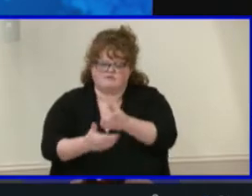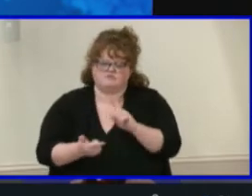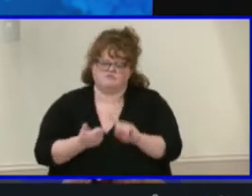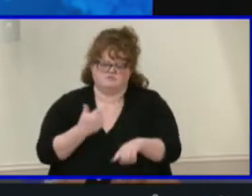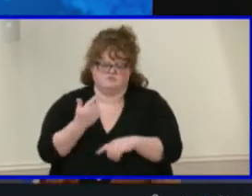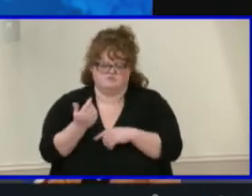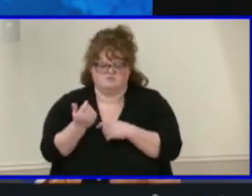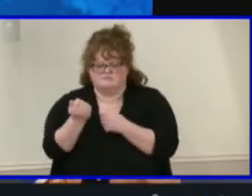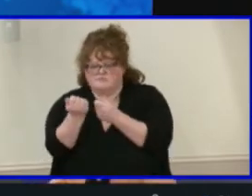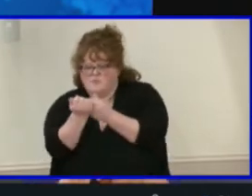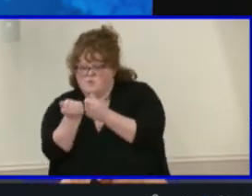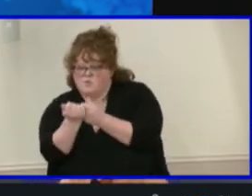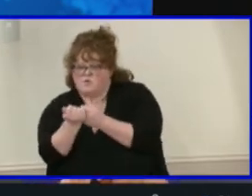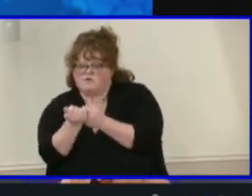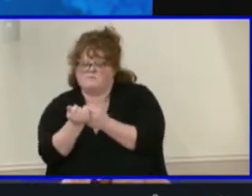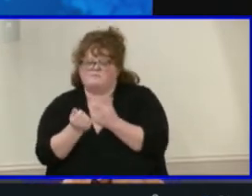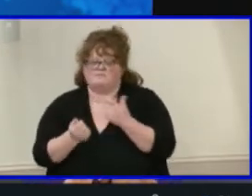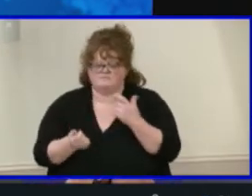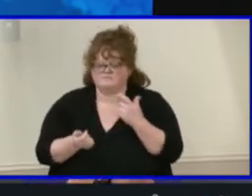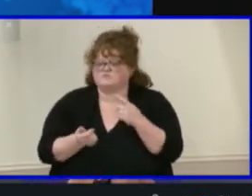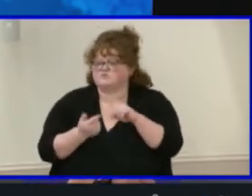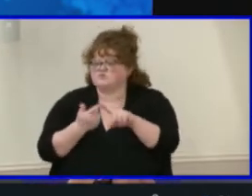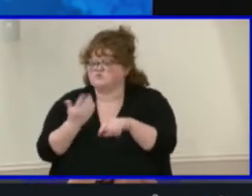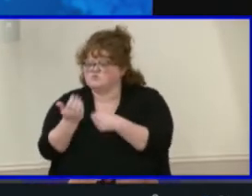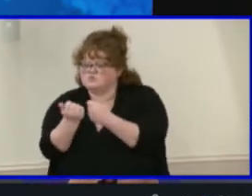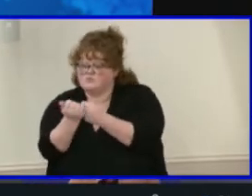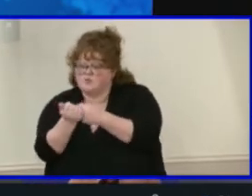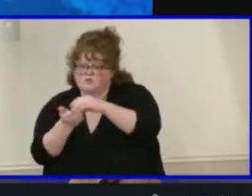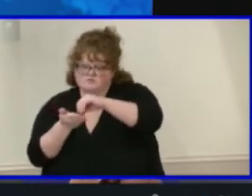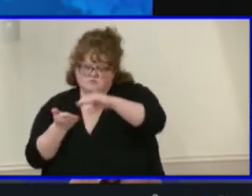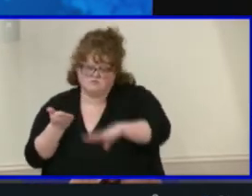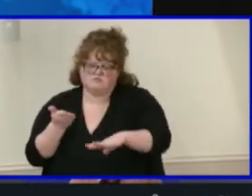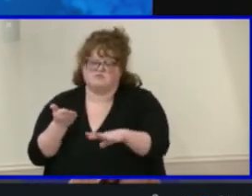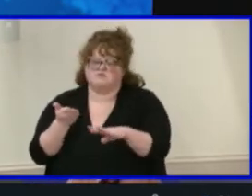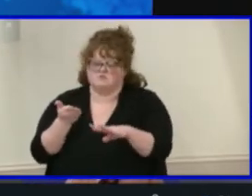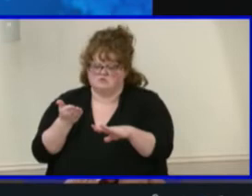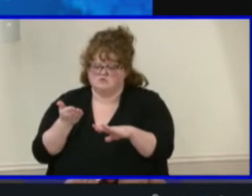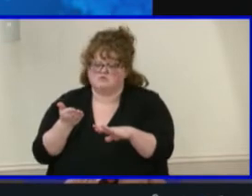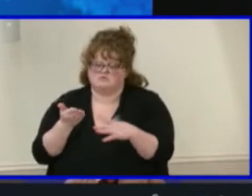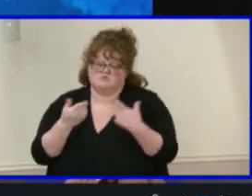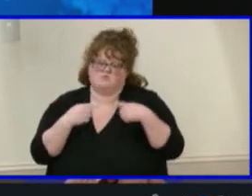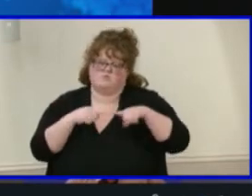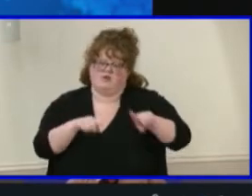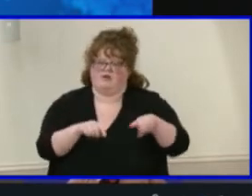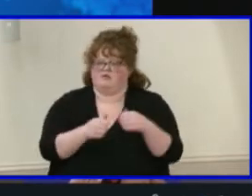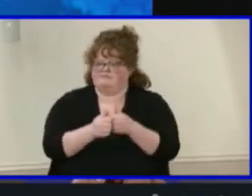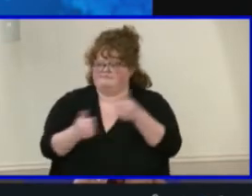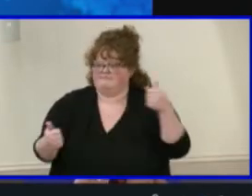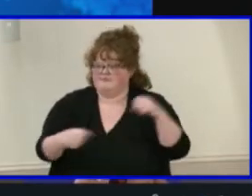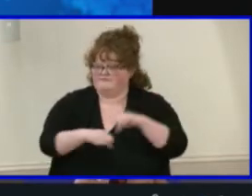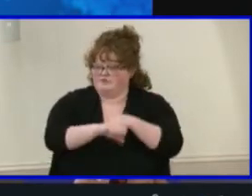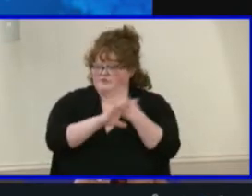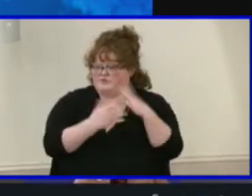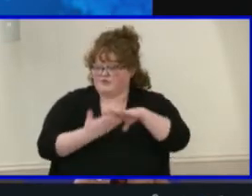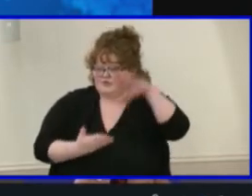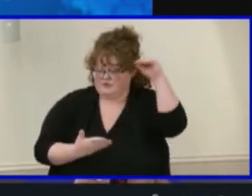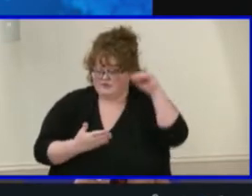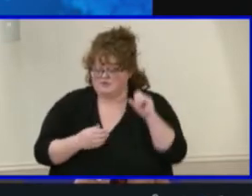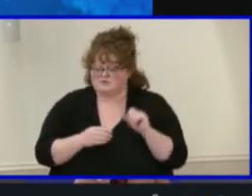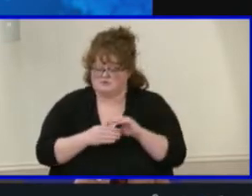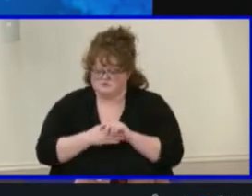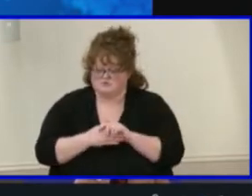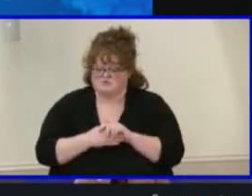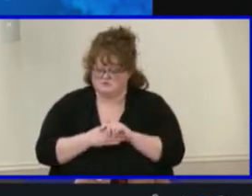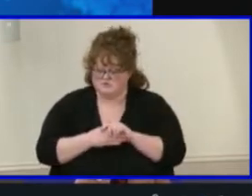recommendations, I'm sorry, to support or students, to support our students while in virtual learning. It would not be a